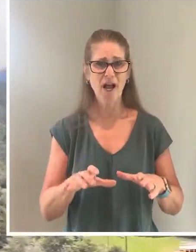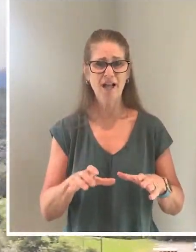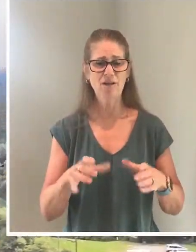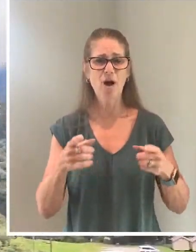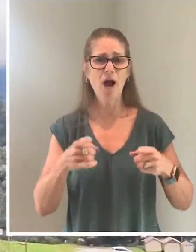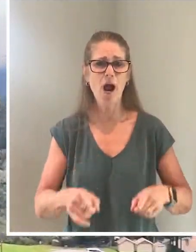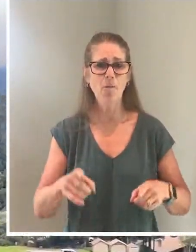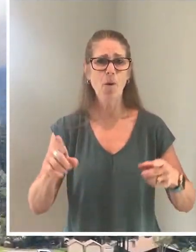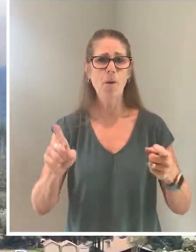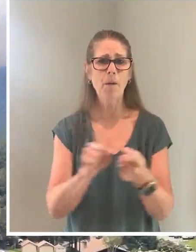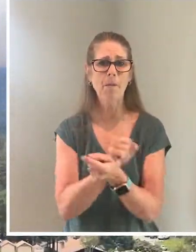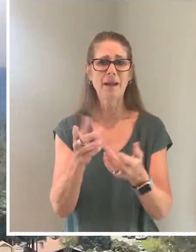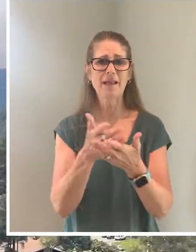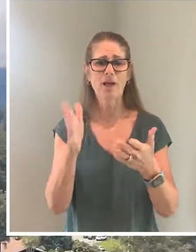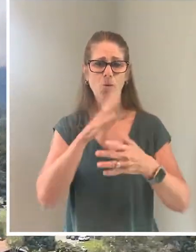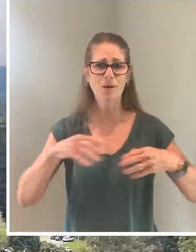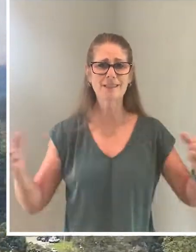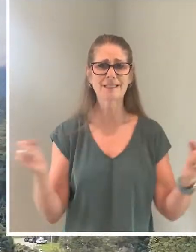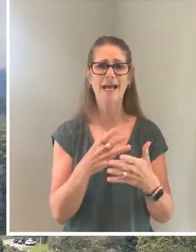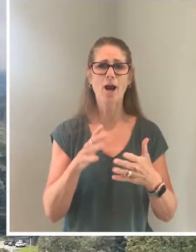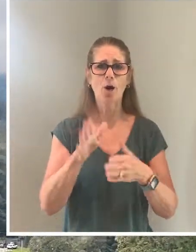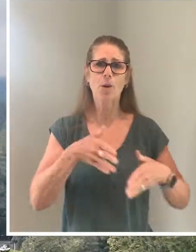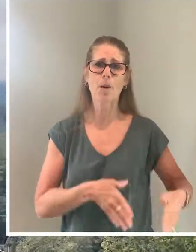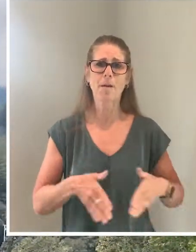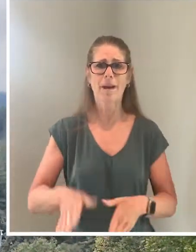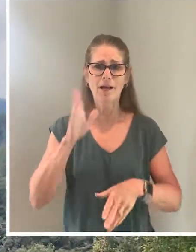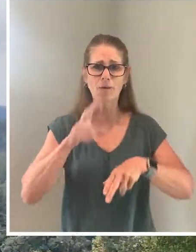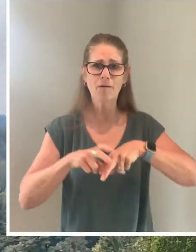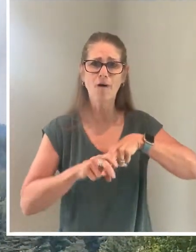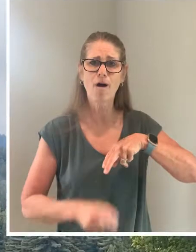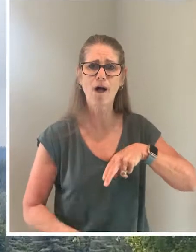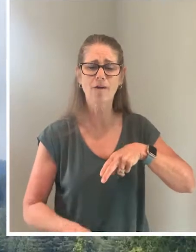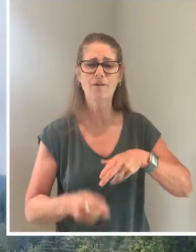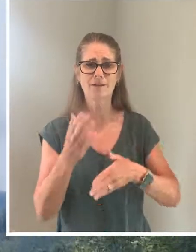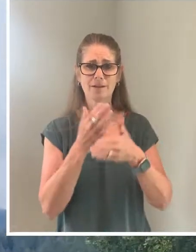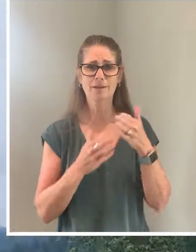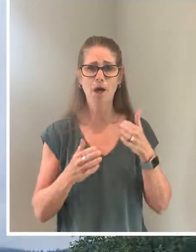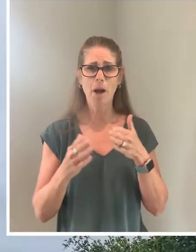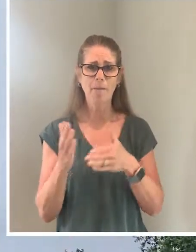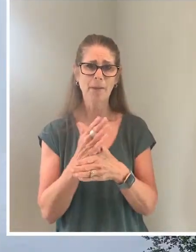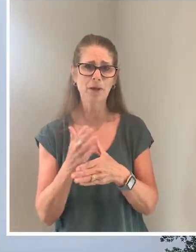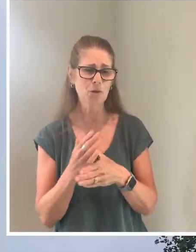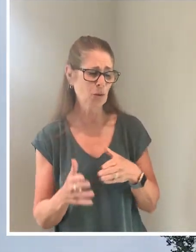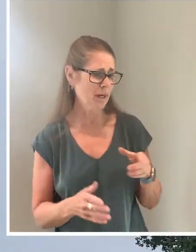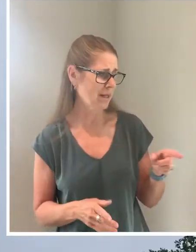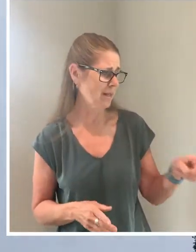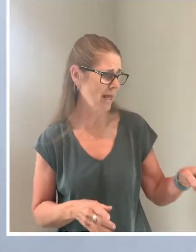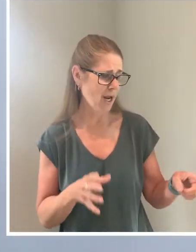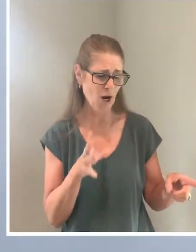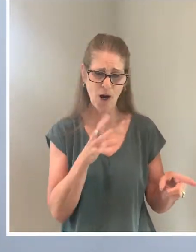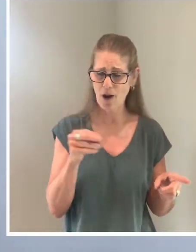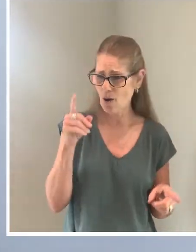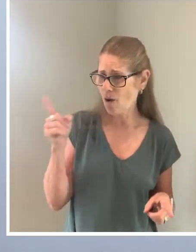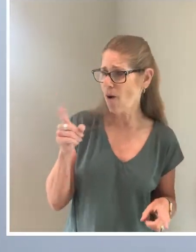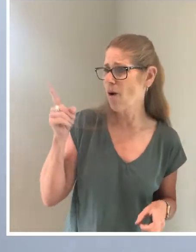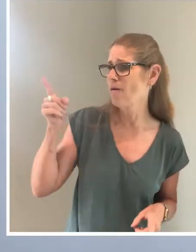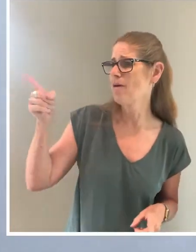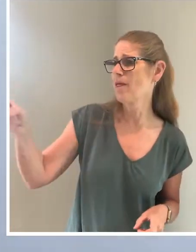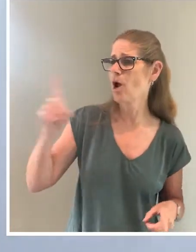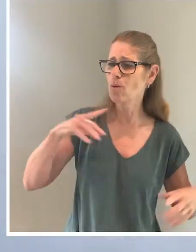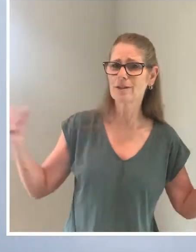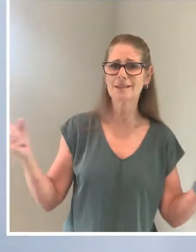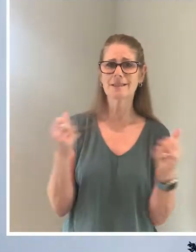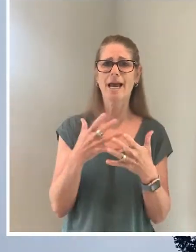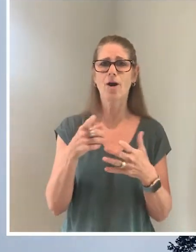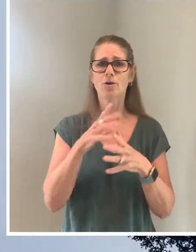things that scare you right out of your pants. There are some down the road between hither and yon that can scare you so much